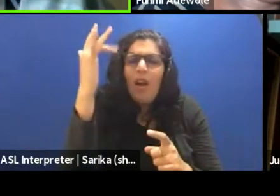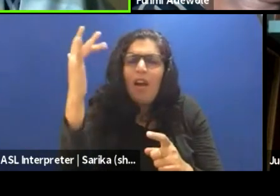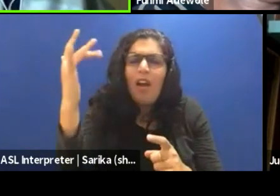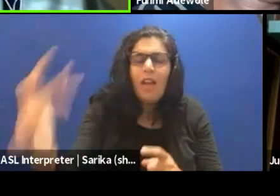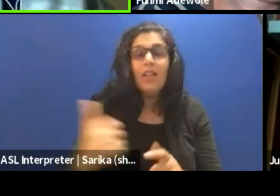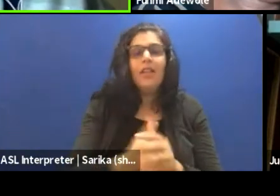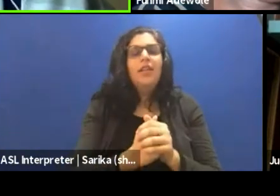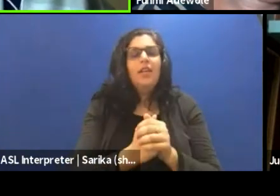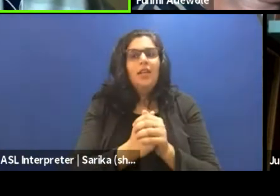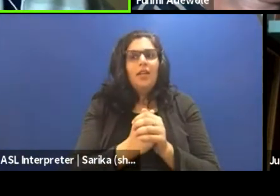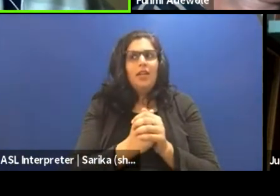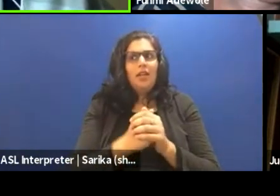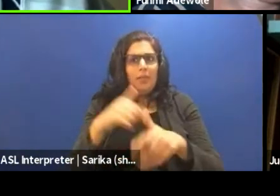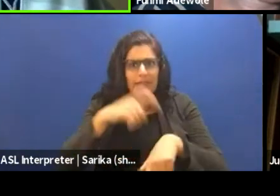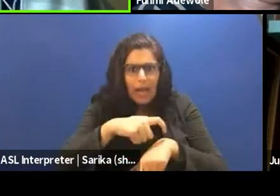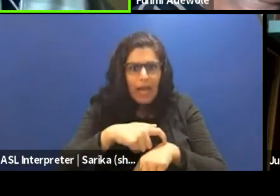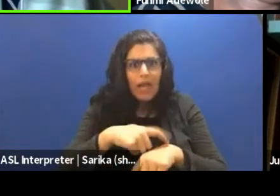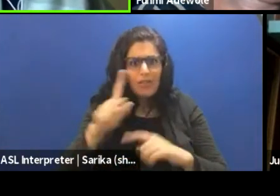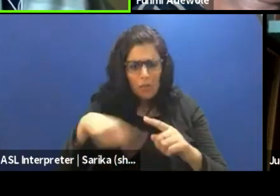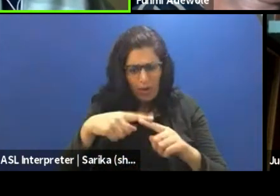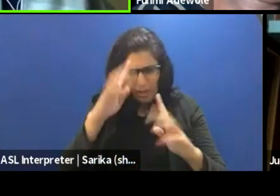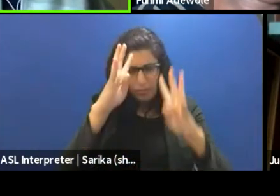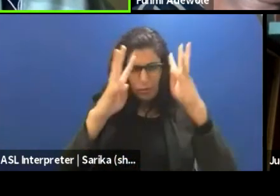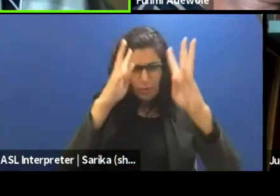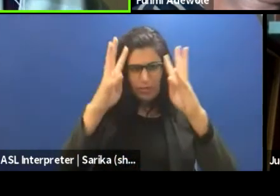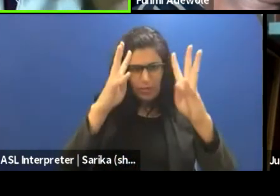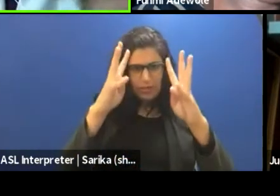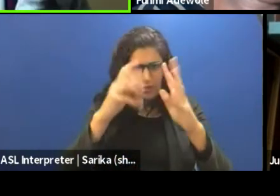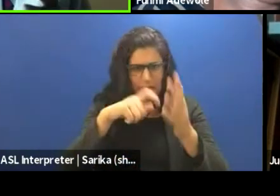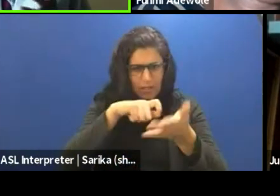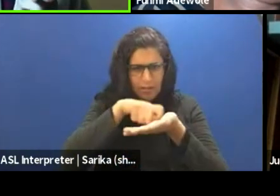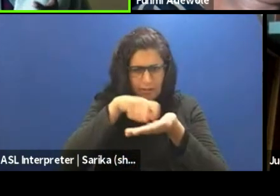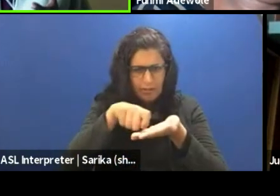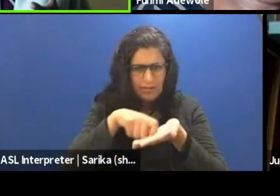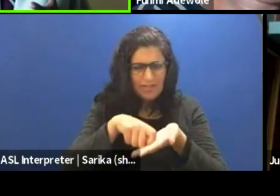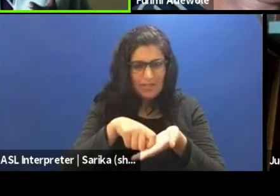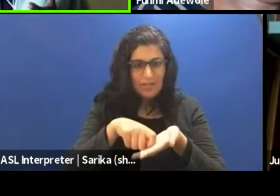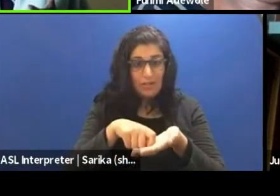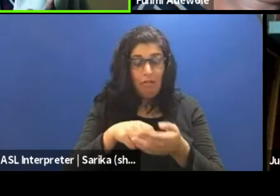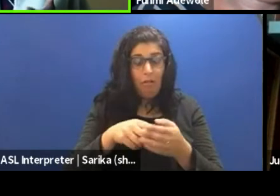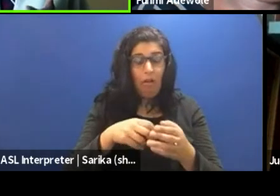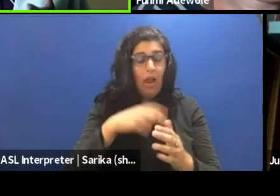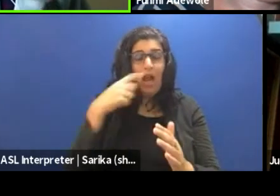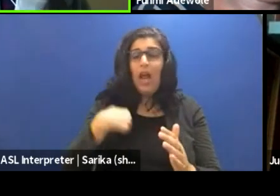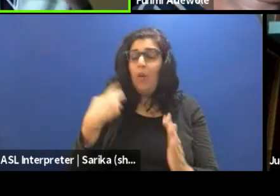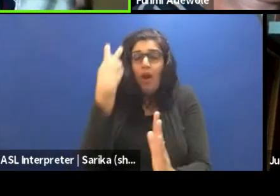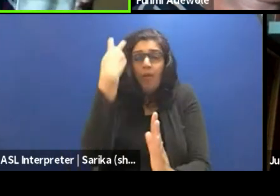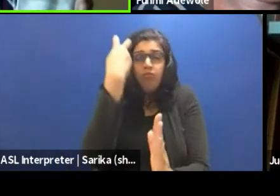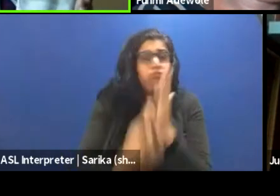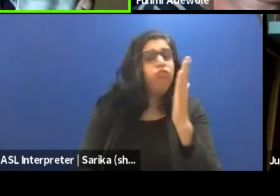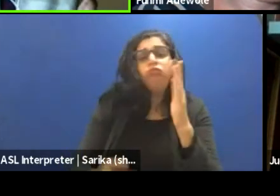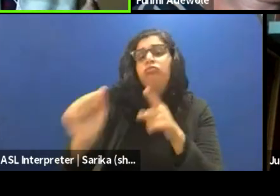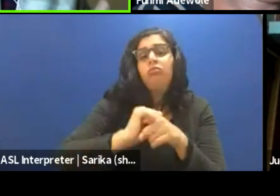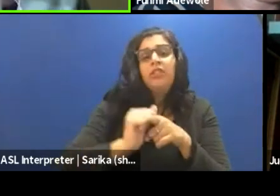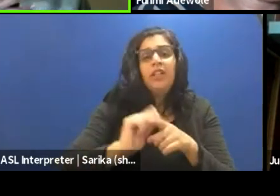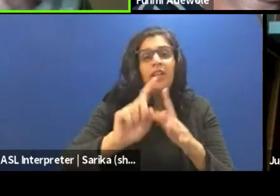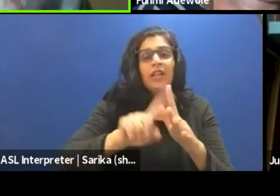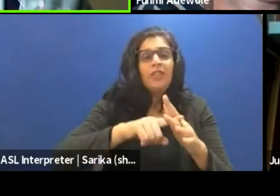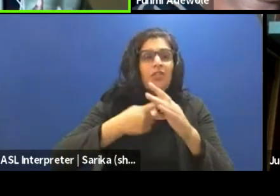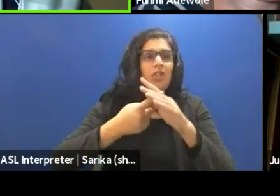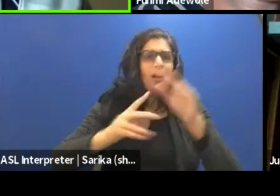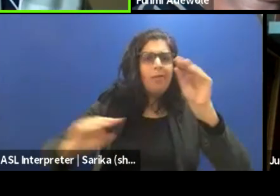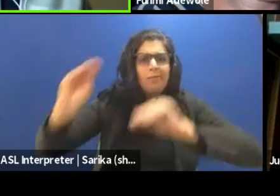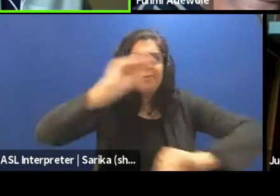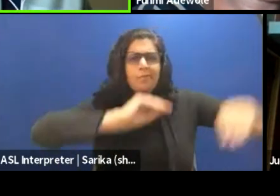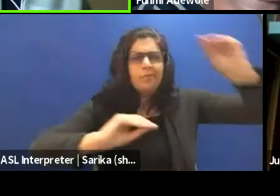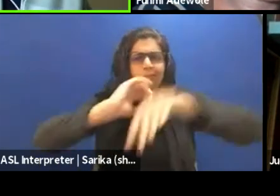so when I am creating, I immediately want to jump into the rehearsal and, you know, start putting this thing out there. So